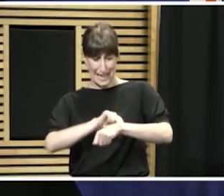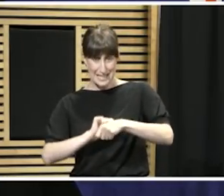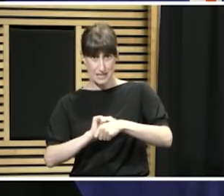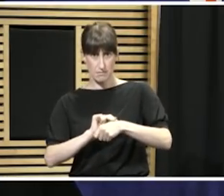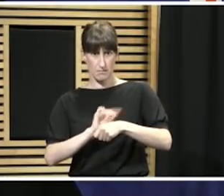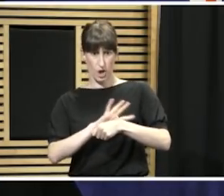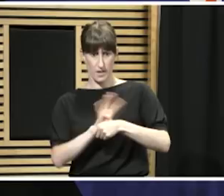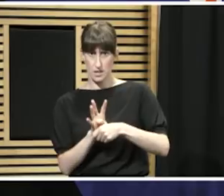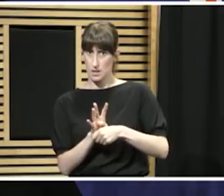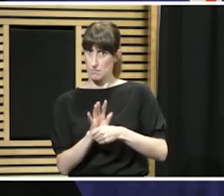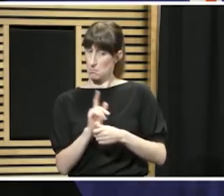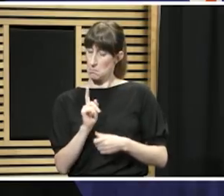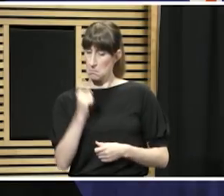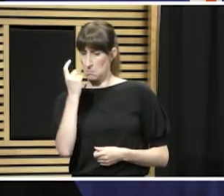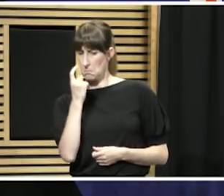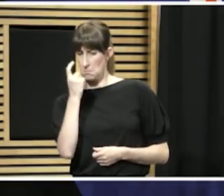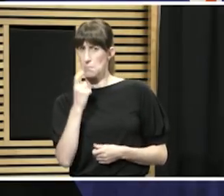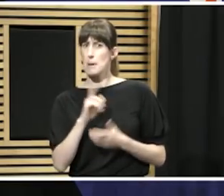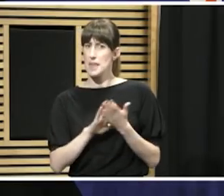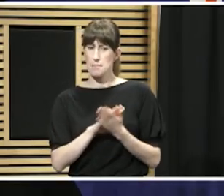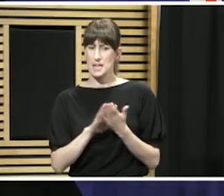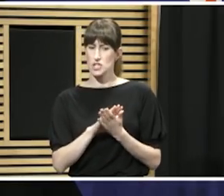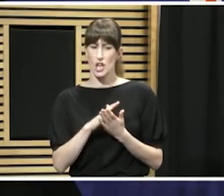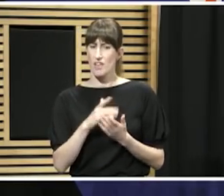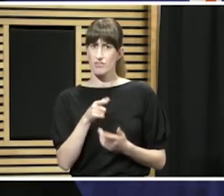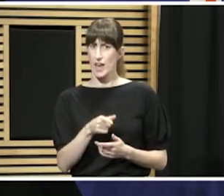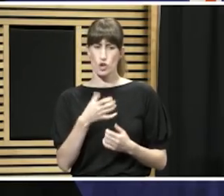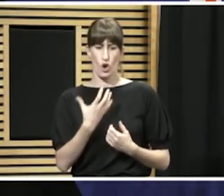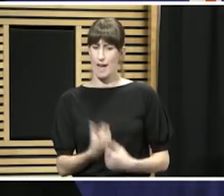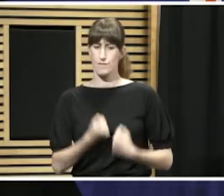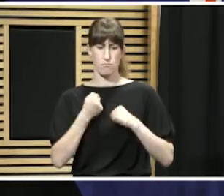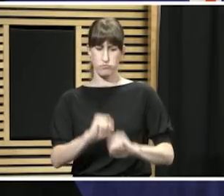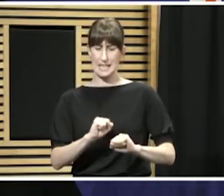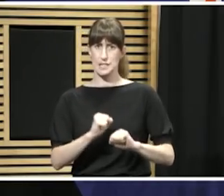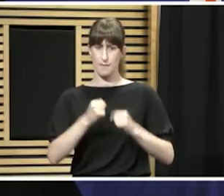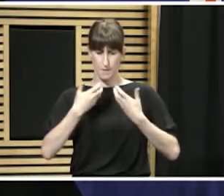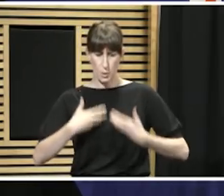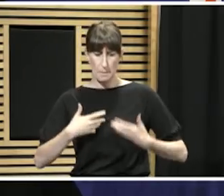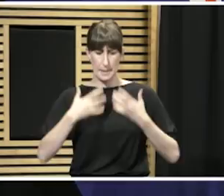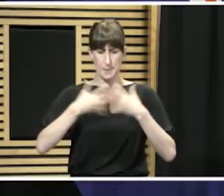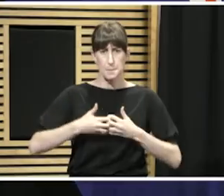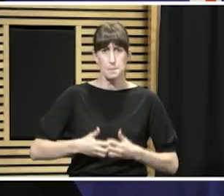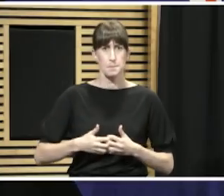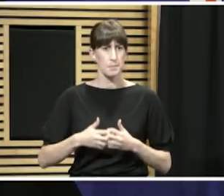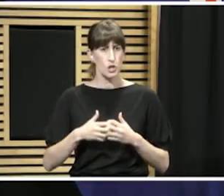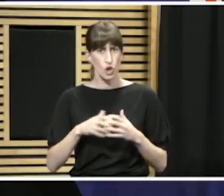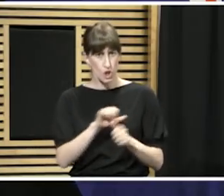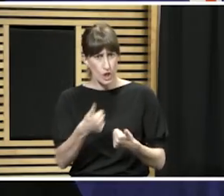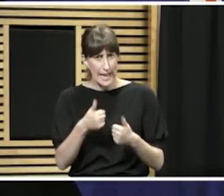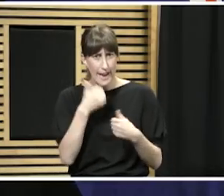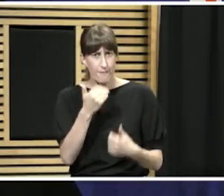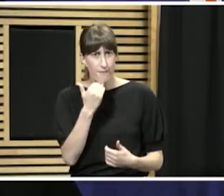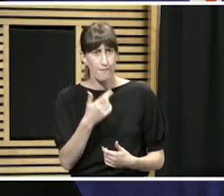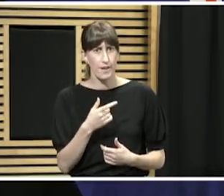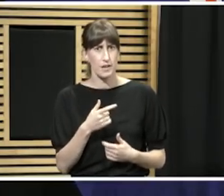adequate PPE gear when they're dealing with the public? This was quite earlier on. But we are building our stocks of PPE.